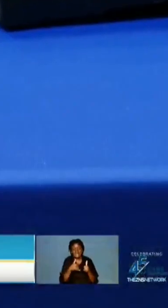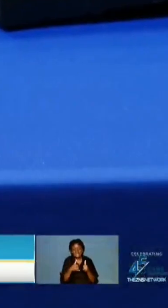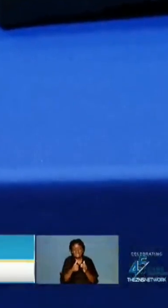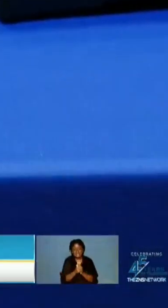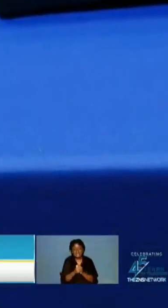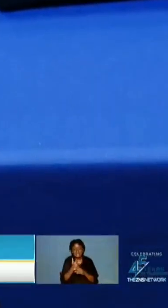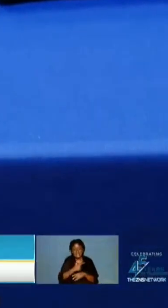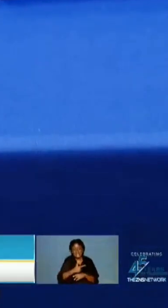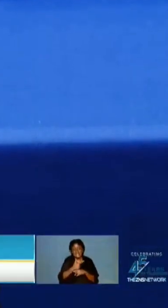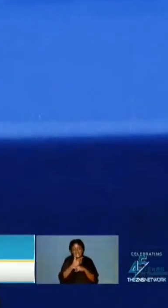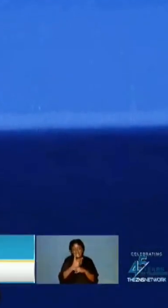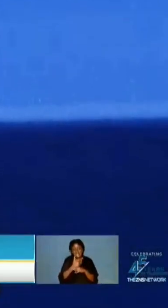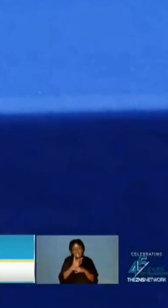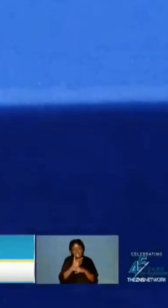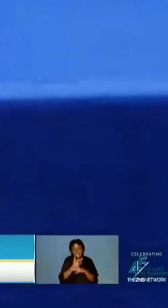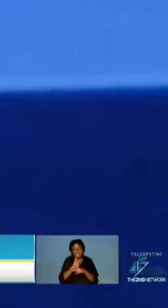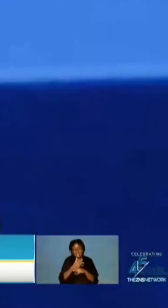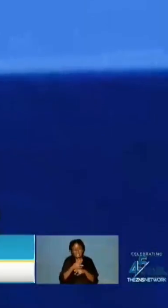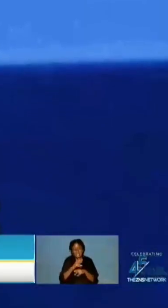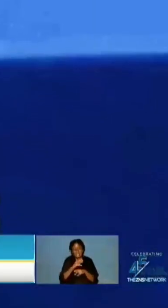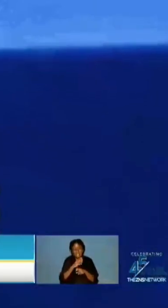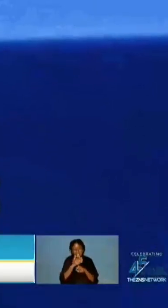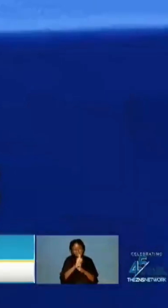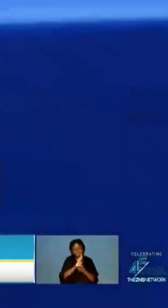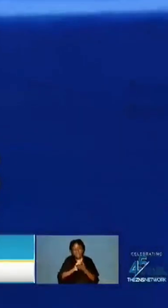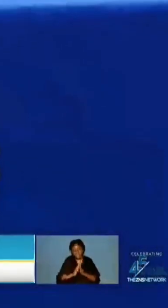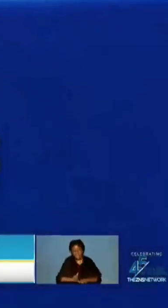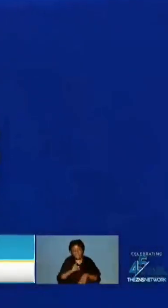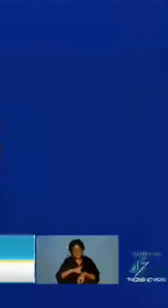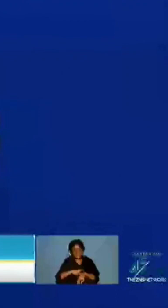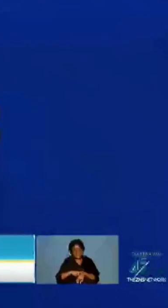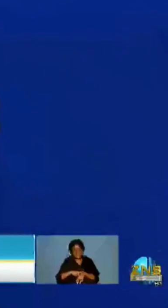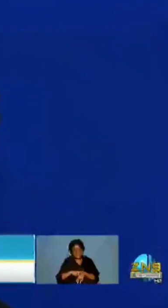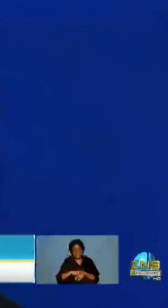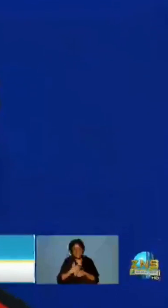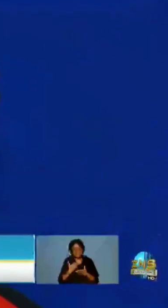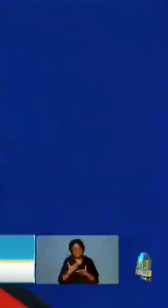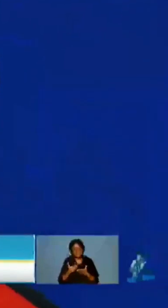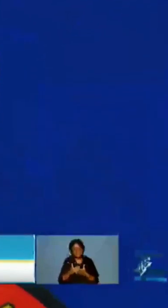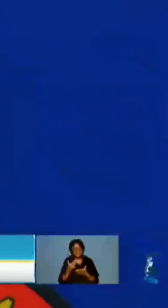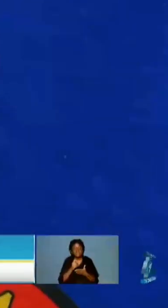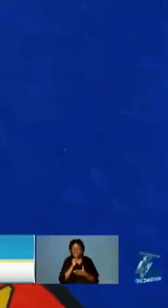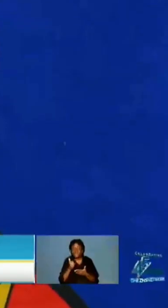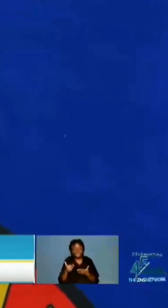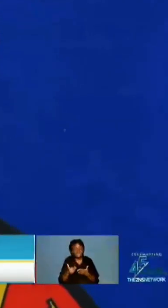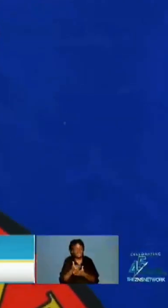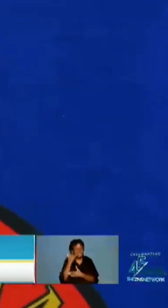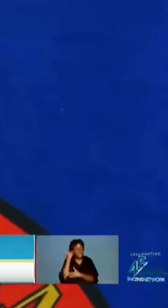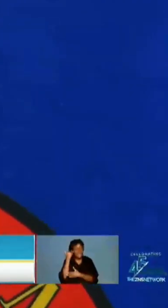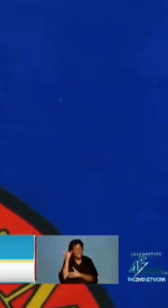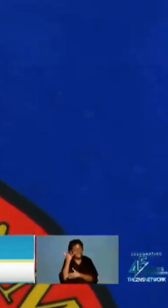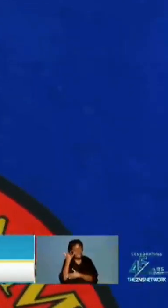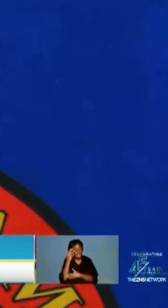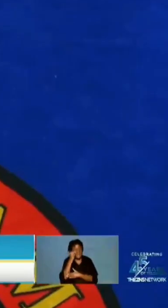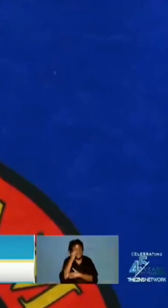Well a gun amnesty not a new idea but one proposed by the Minister of State in the Ministry of Social Services and Urban Development the